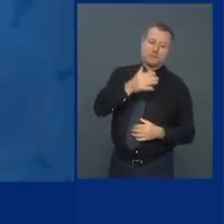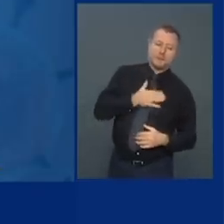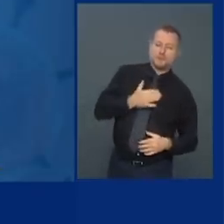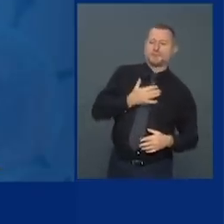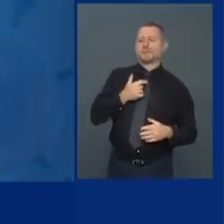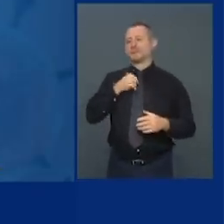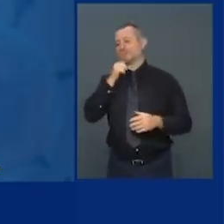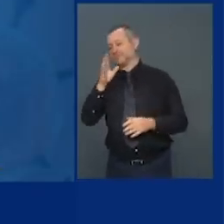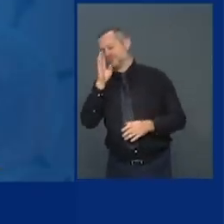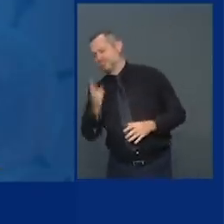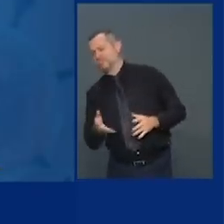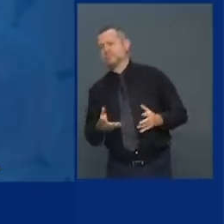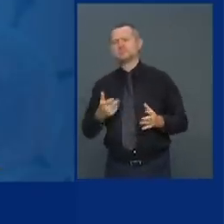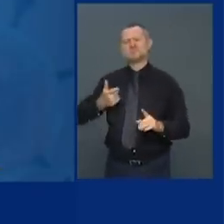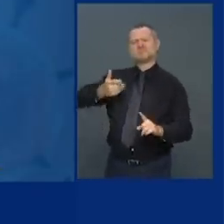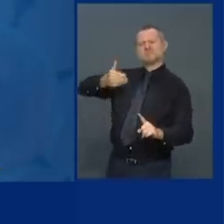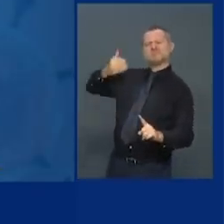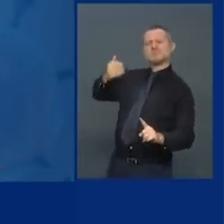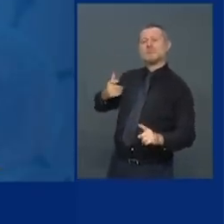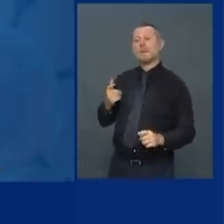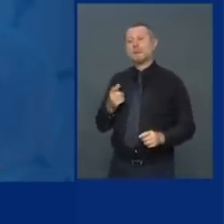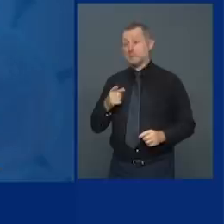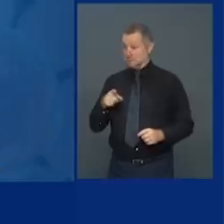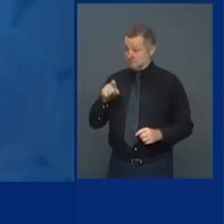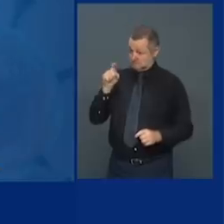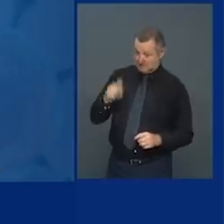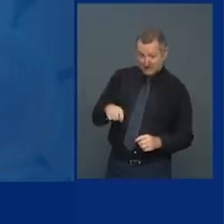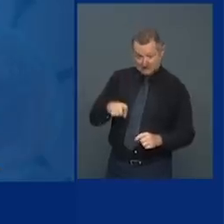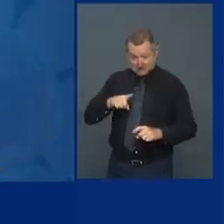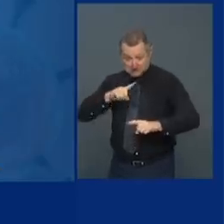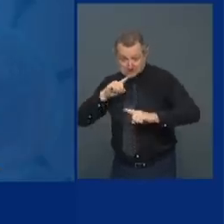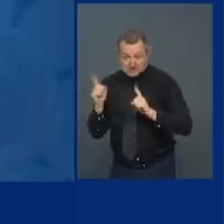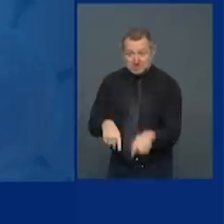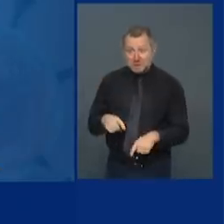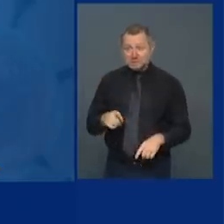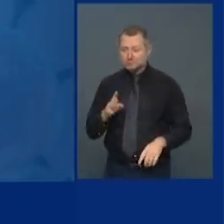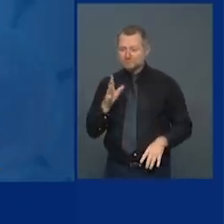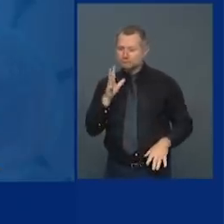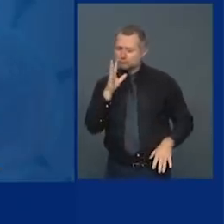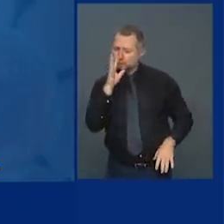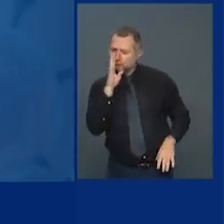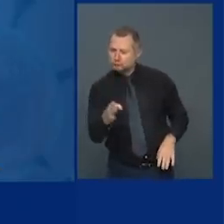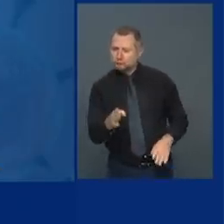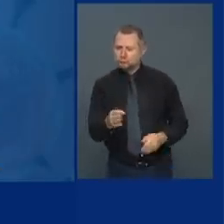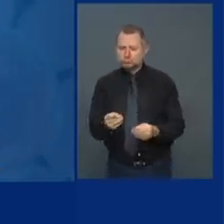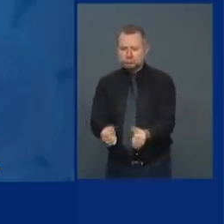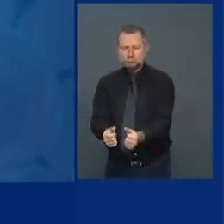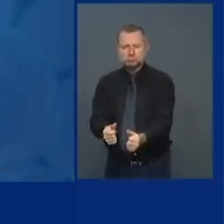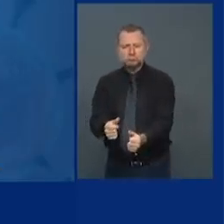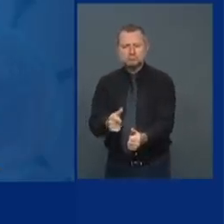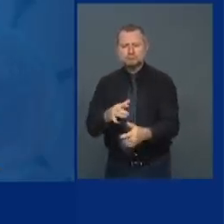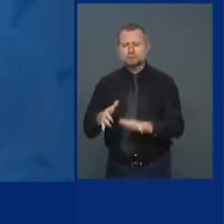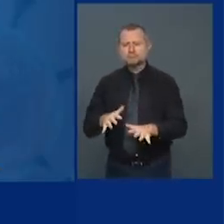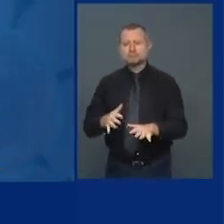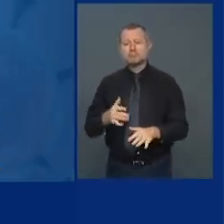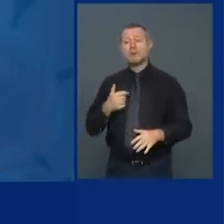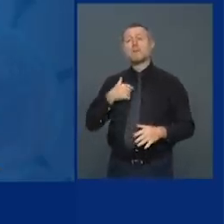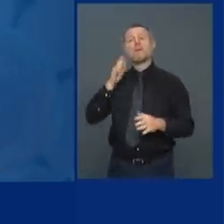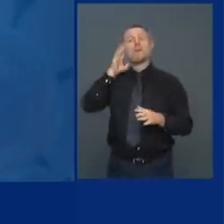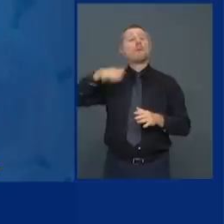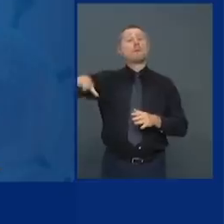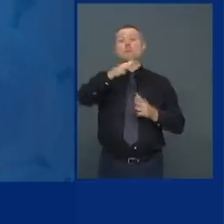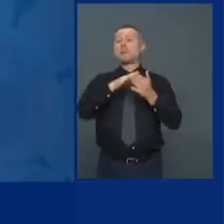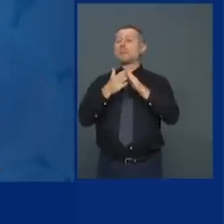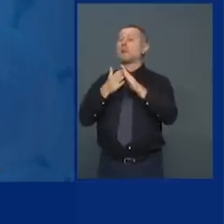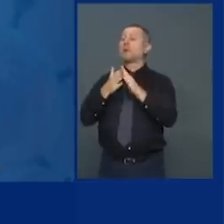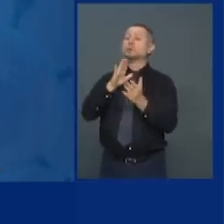have to respond, and they have to respond directly. We've also asked public schools. We've also asked private schools